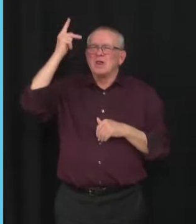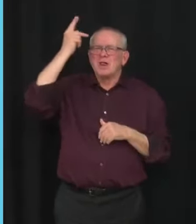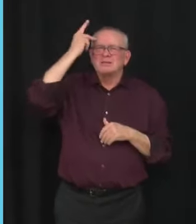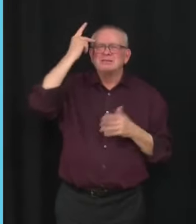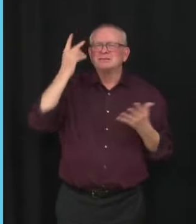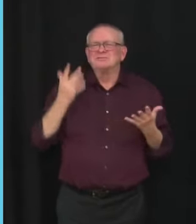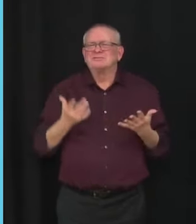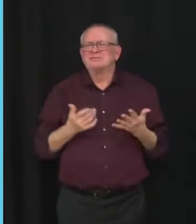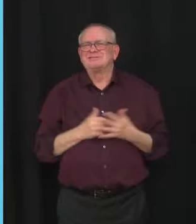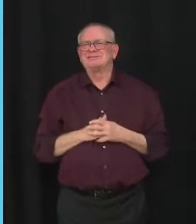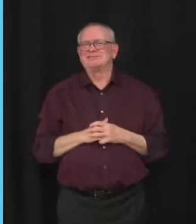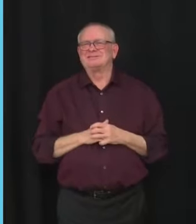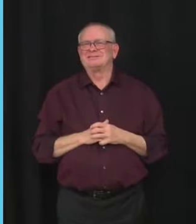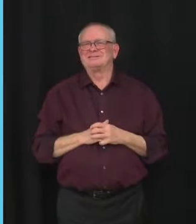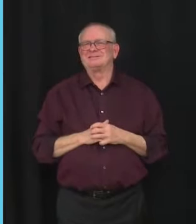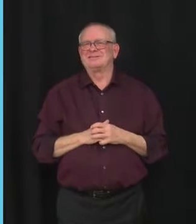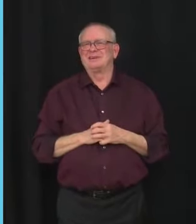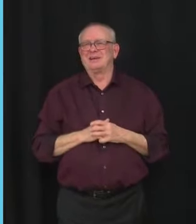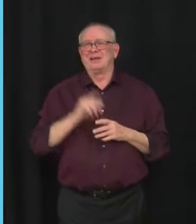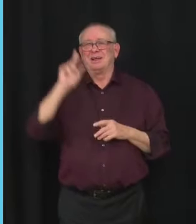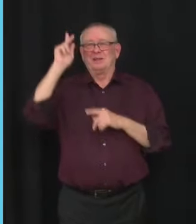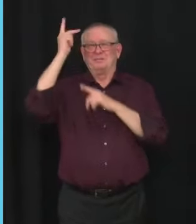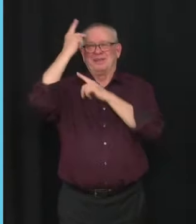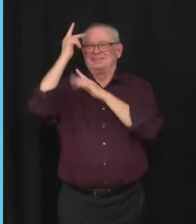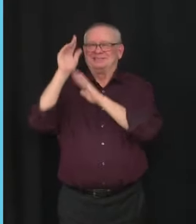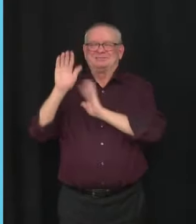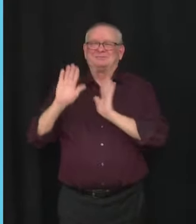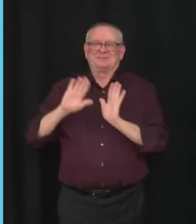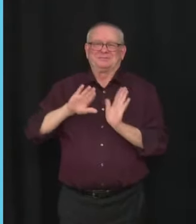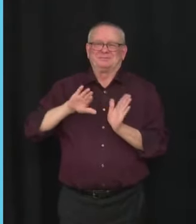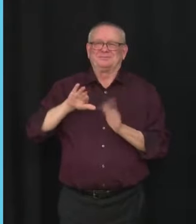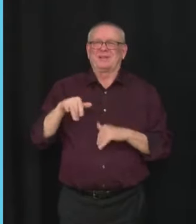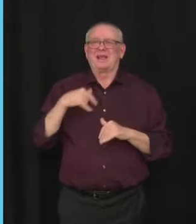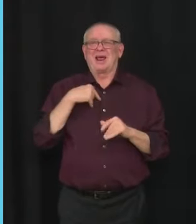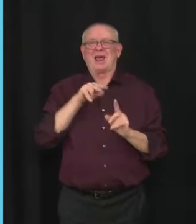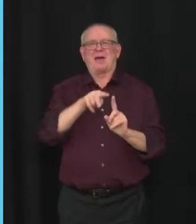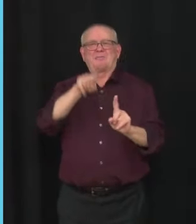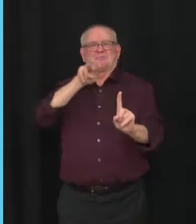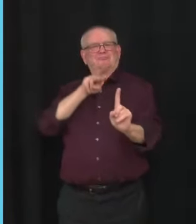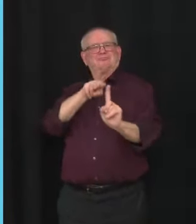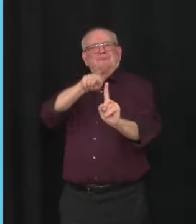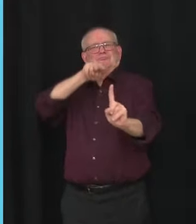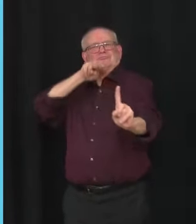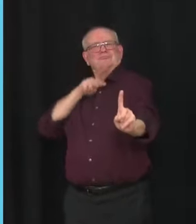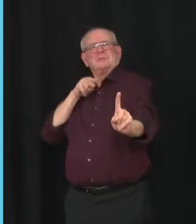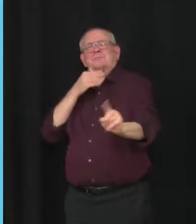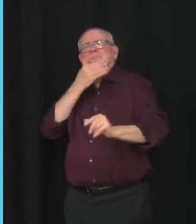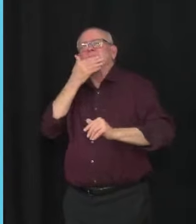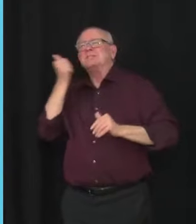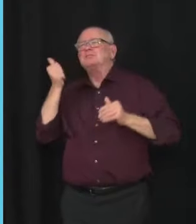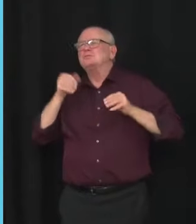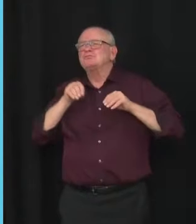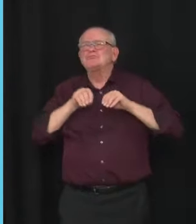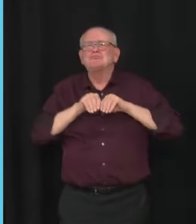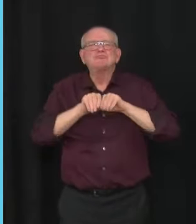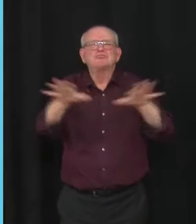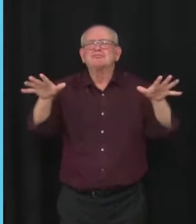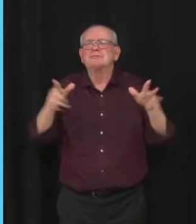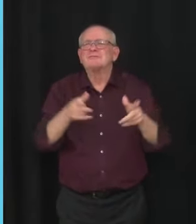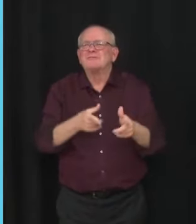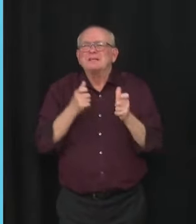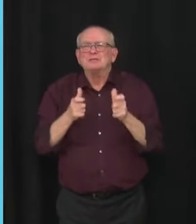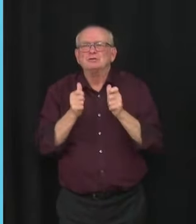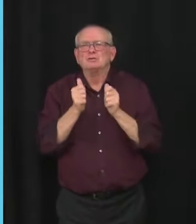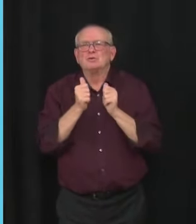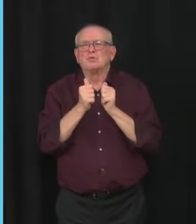at all. It has to do with the best approach to actually getting it out and getting it out quickly without concern a concern of wastage. That's